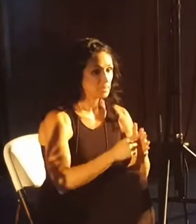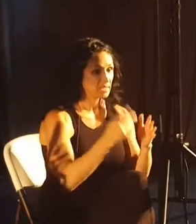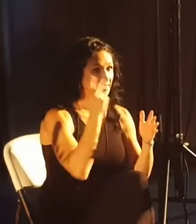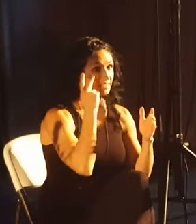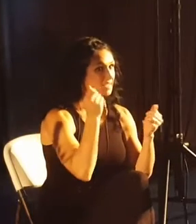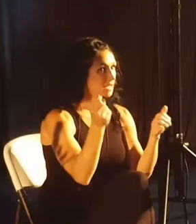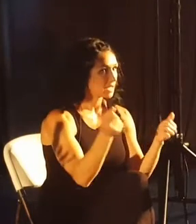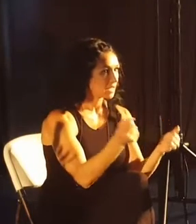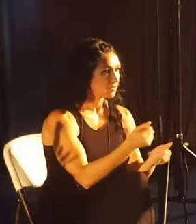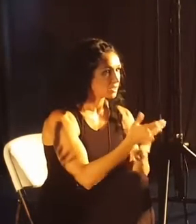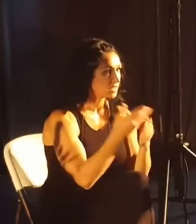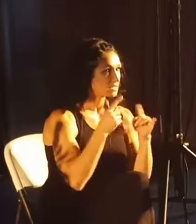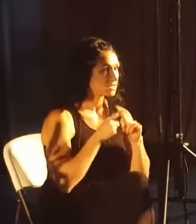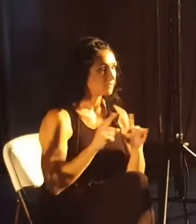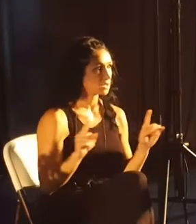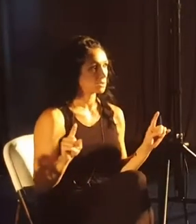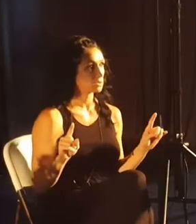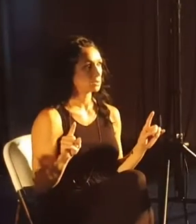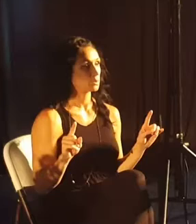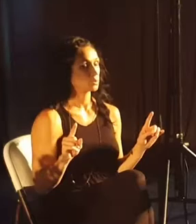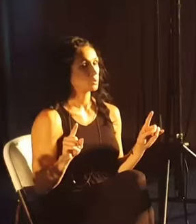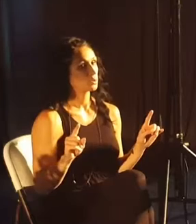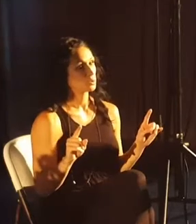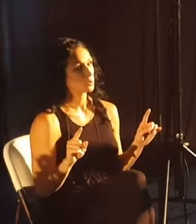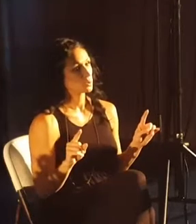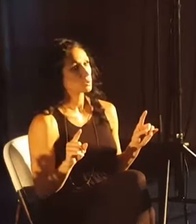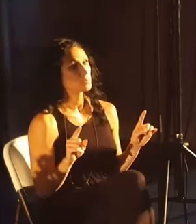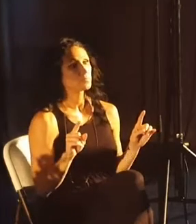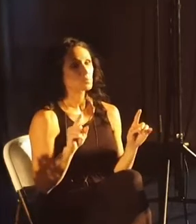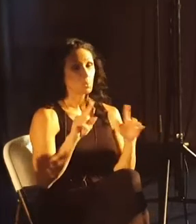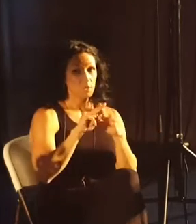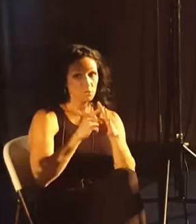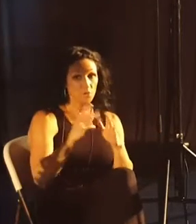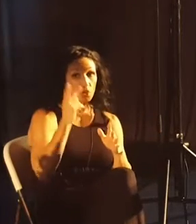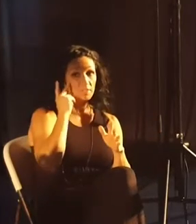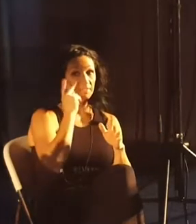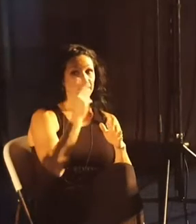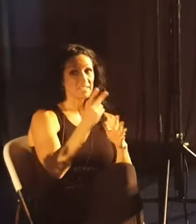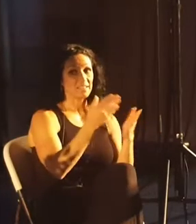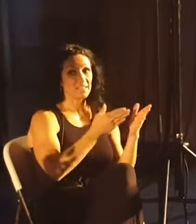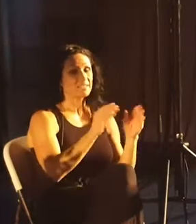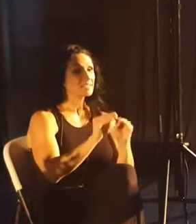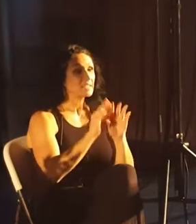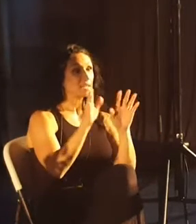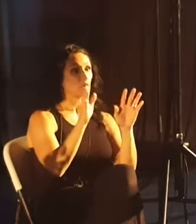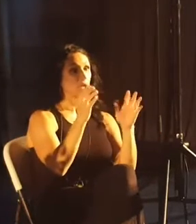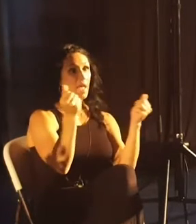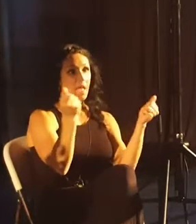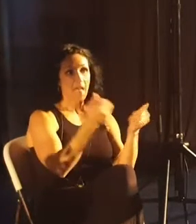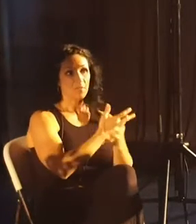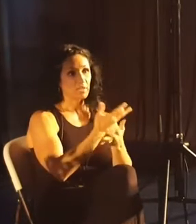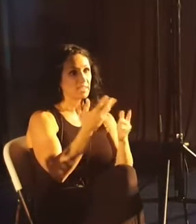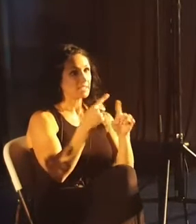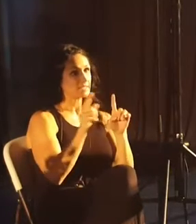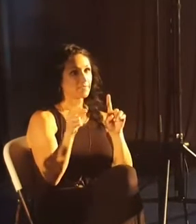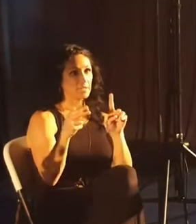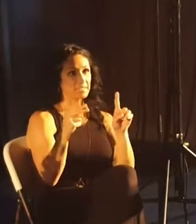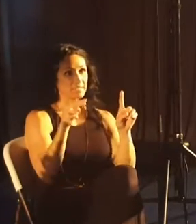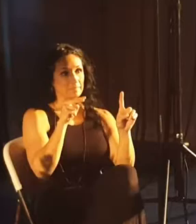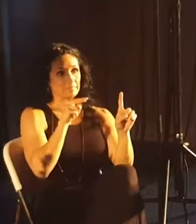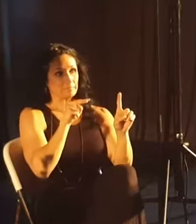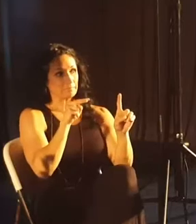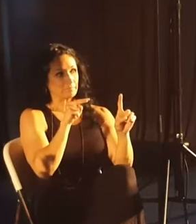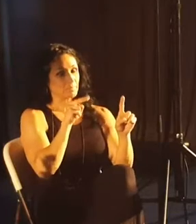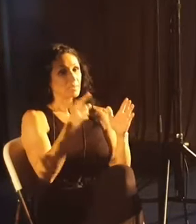everything differently. When you start to see things clearly, you begin to see everything differently. Sometimes